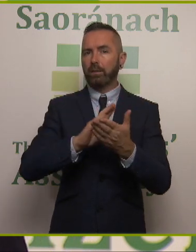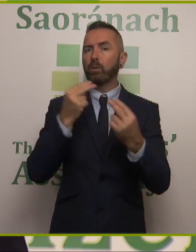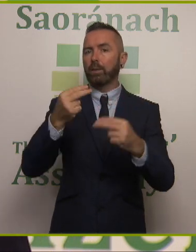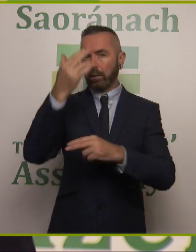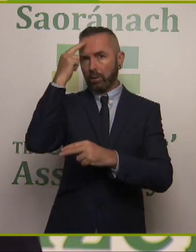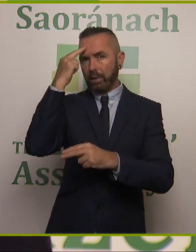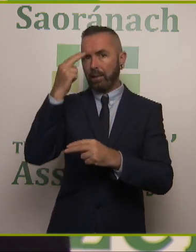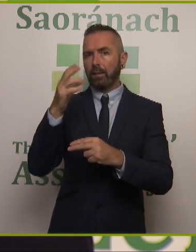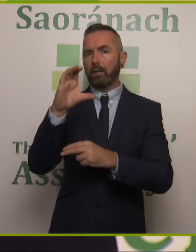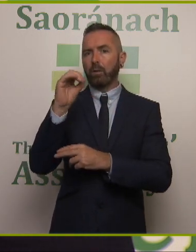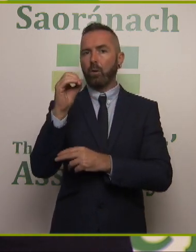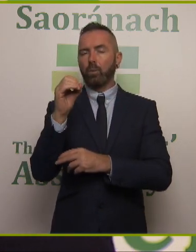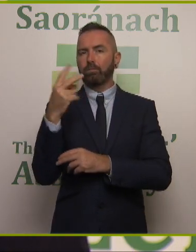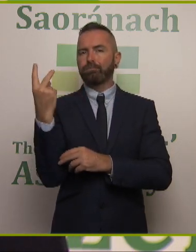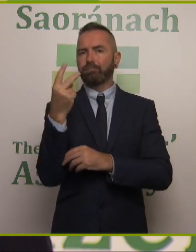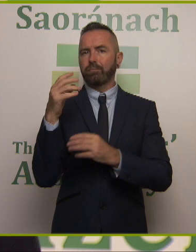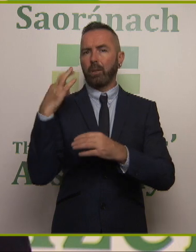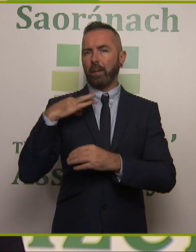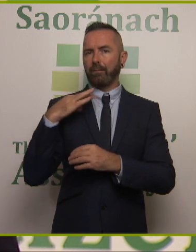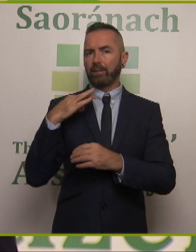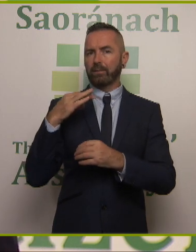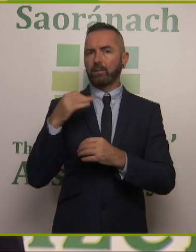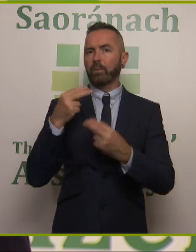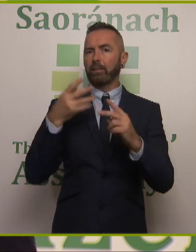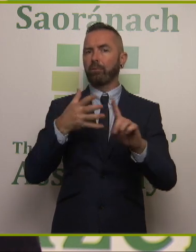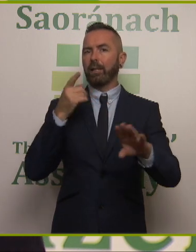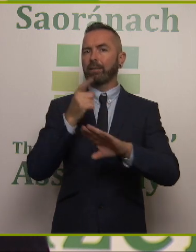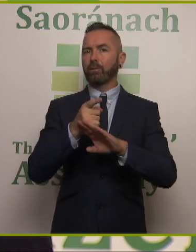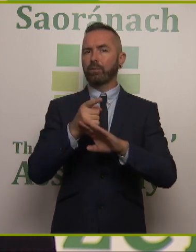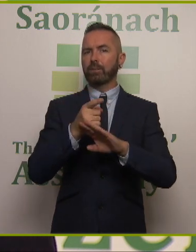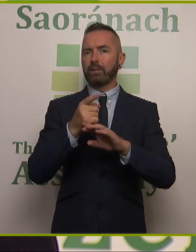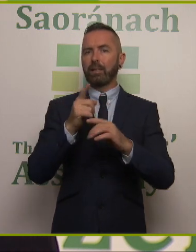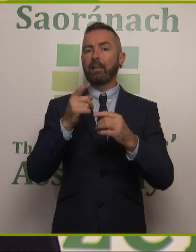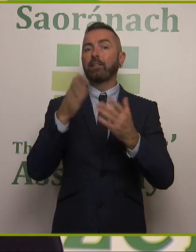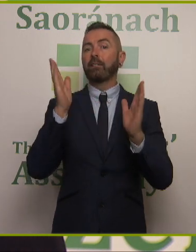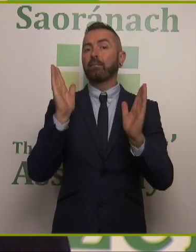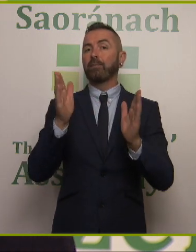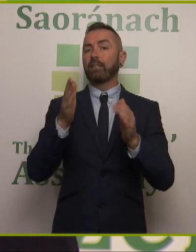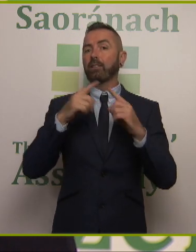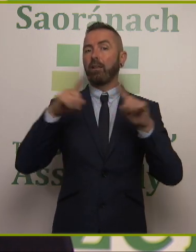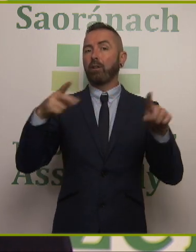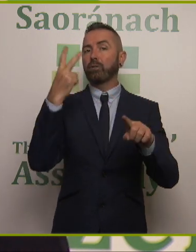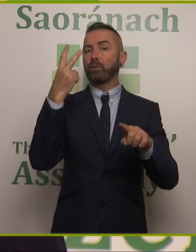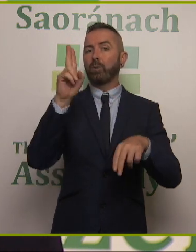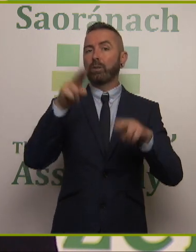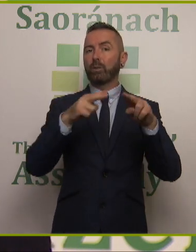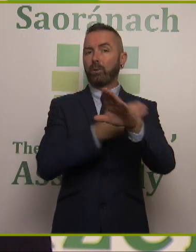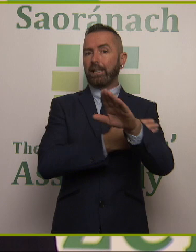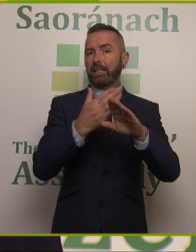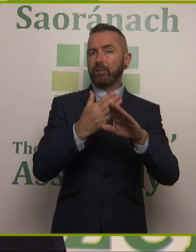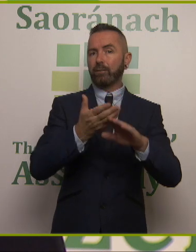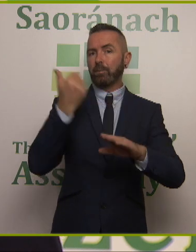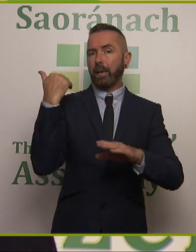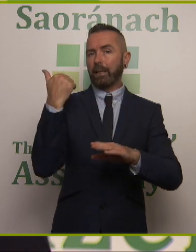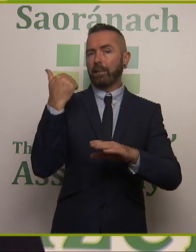realized and the importance of messaging, the National Federation Group Water Schemes launched two new innovative initiatives in County Roscommon